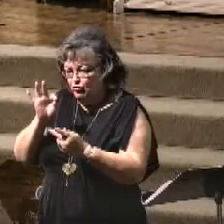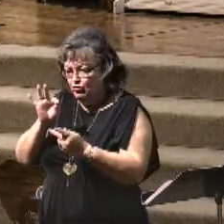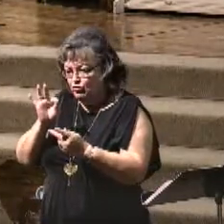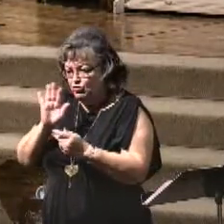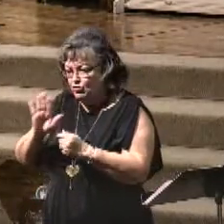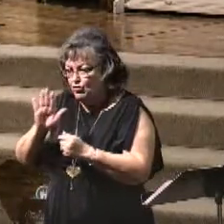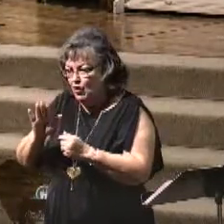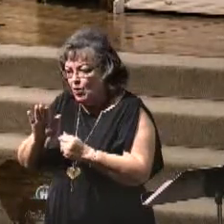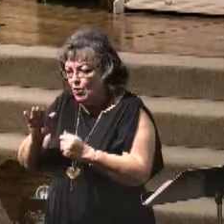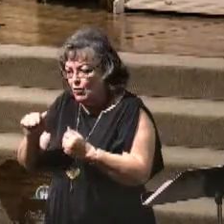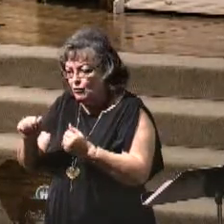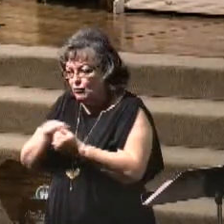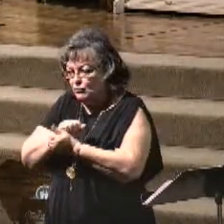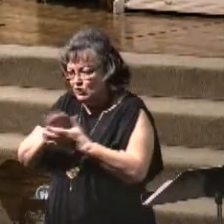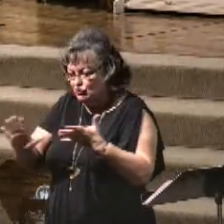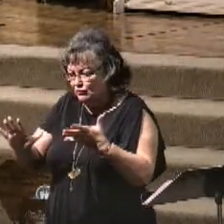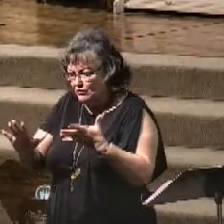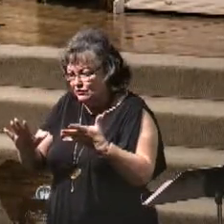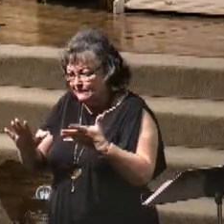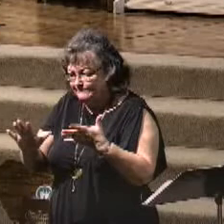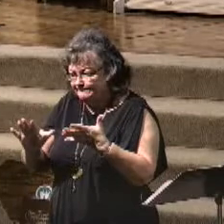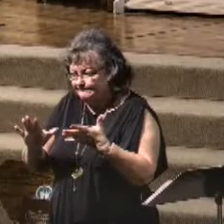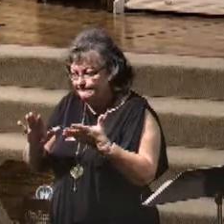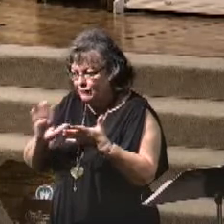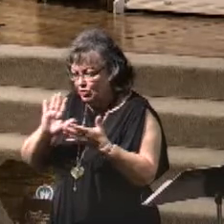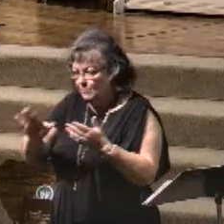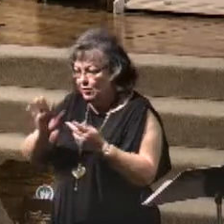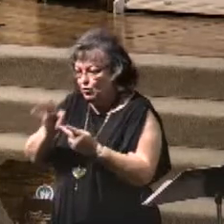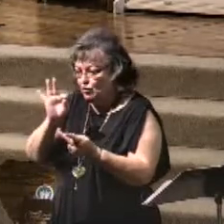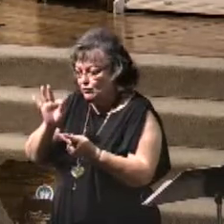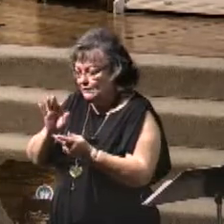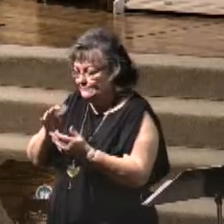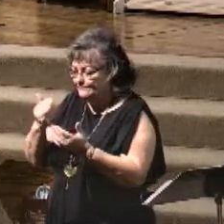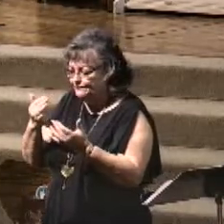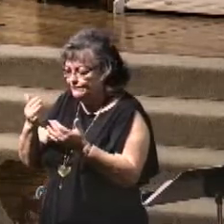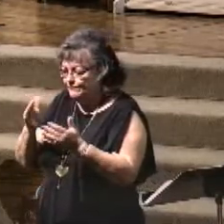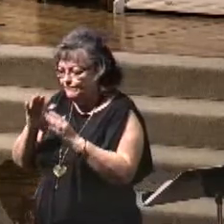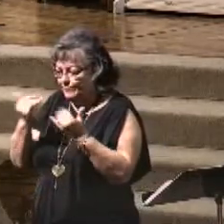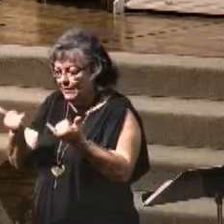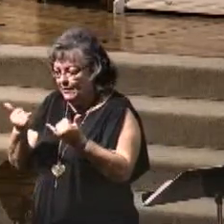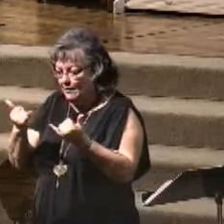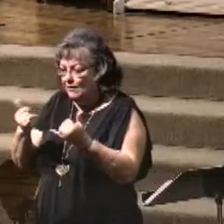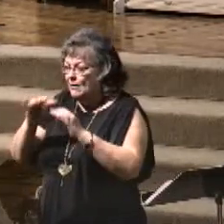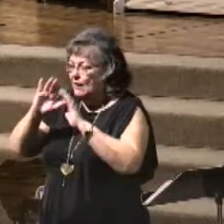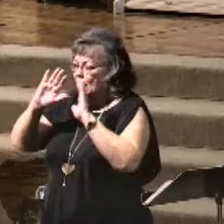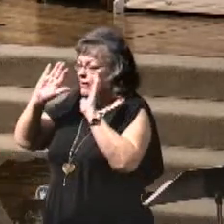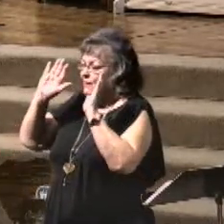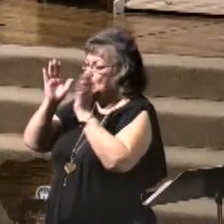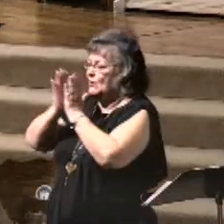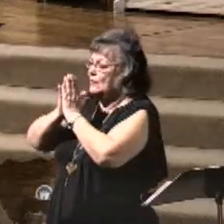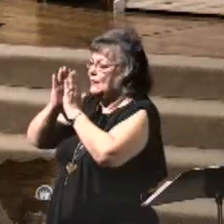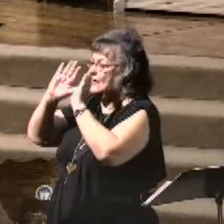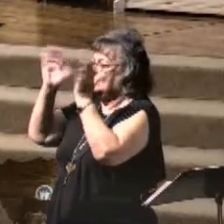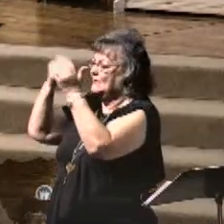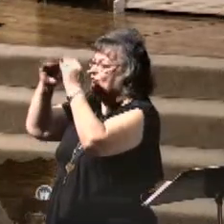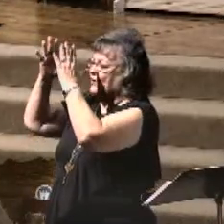and you'll do that of your own choice too. Heavenly Father, speak to our hearts now, I pray.